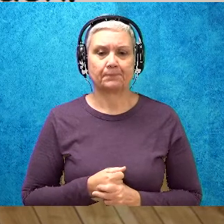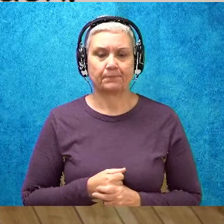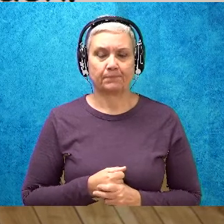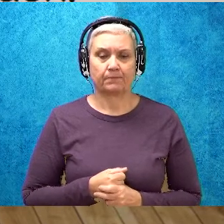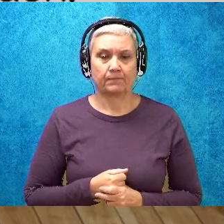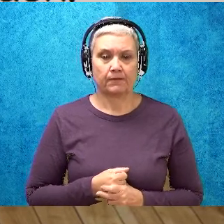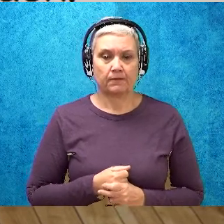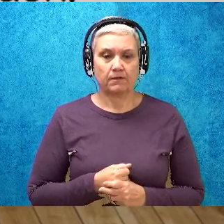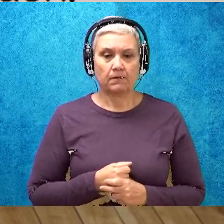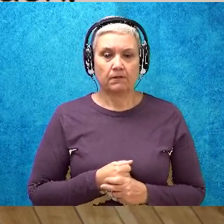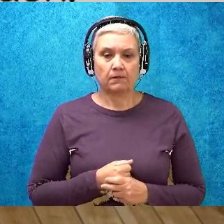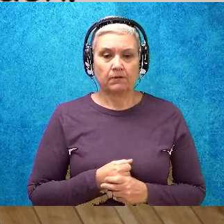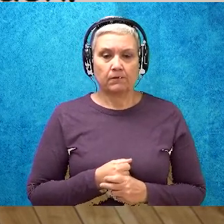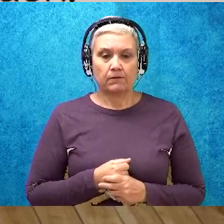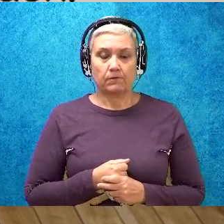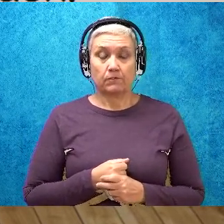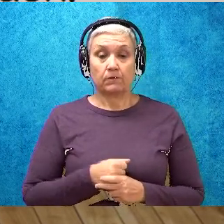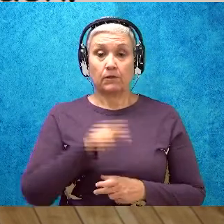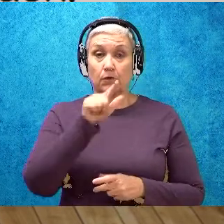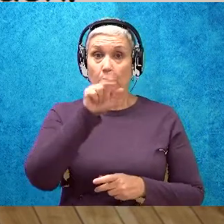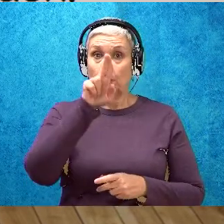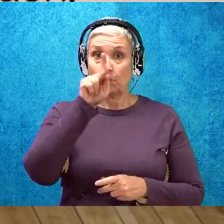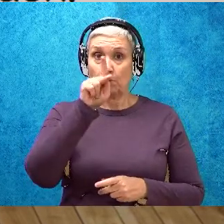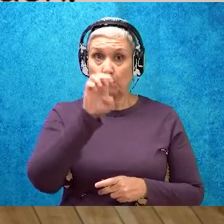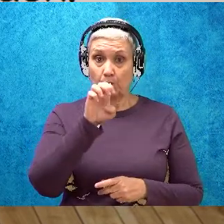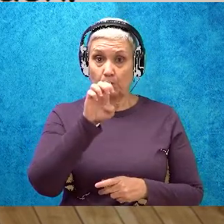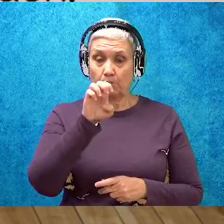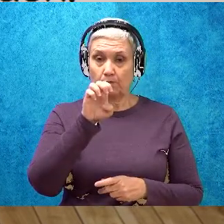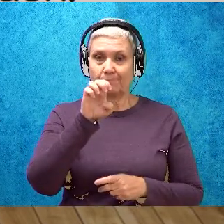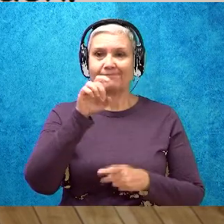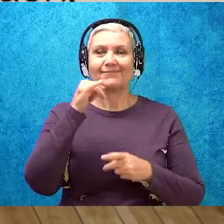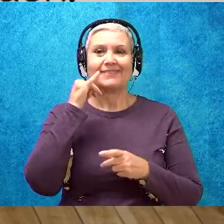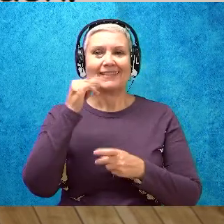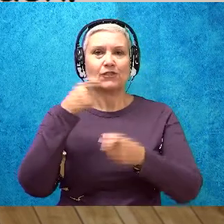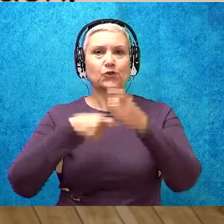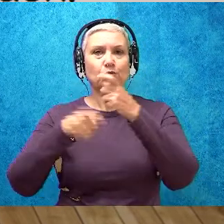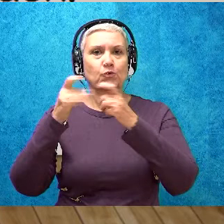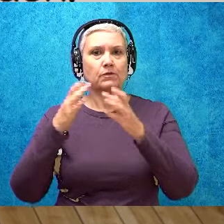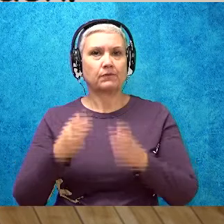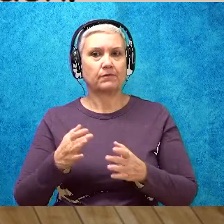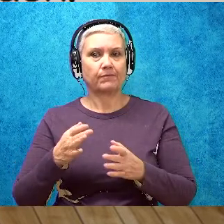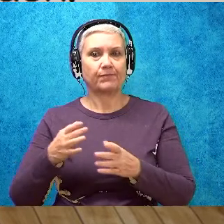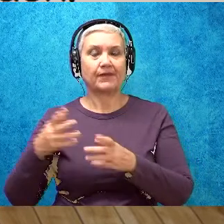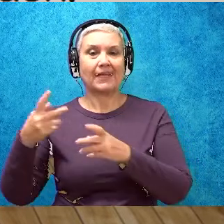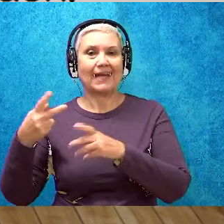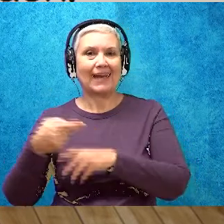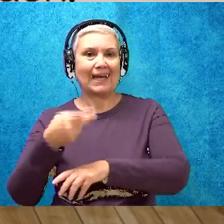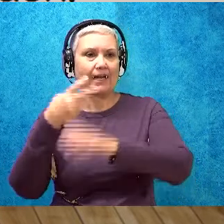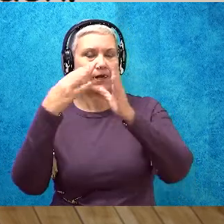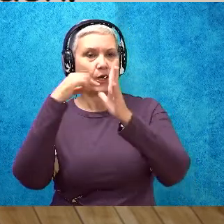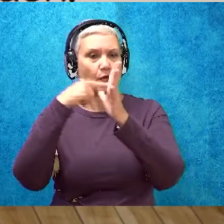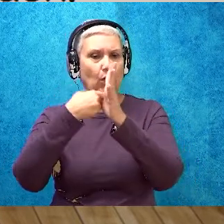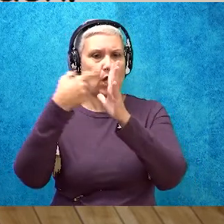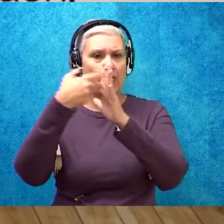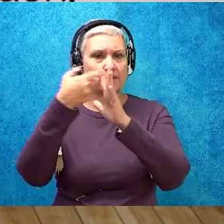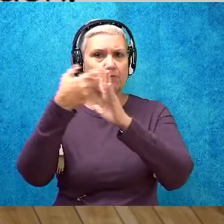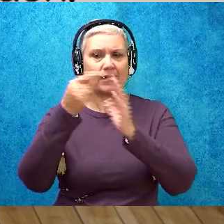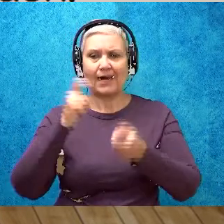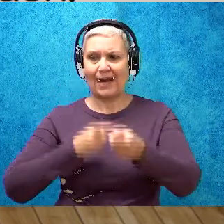Let's go. Luke is a trader. He cuts branches and trades them at the river.